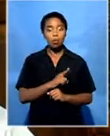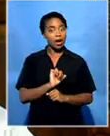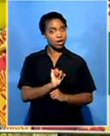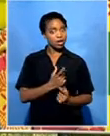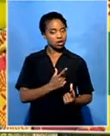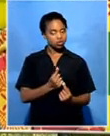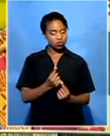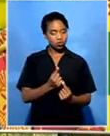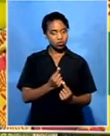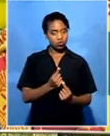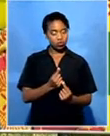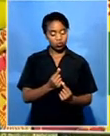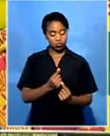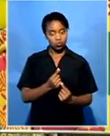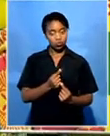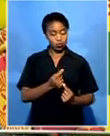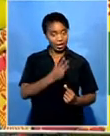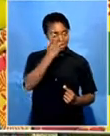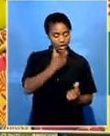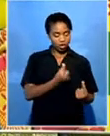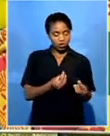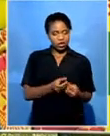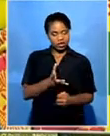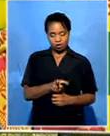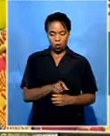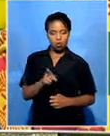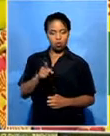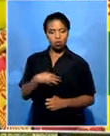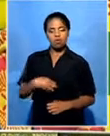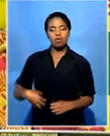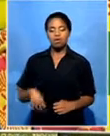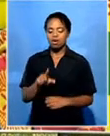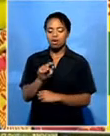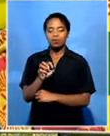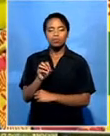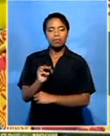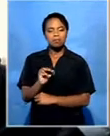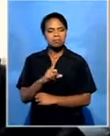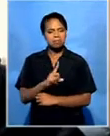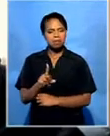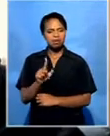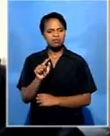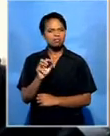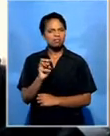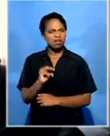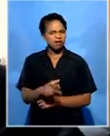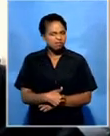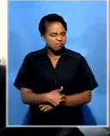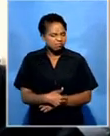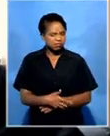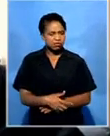through his Prime Minister. But the Prime Minister seems unfazed by the bid to challenge this decision. The